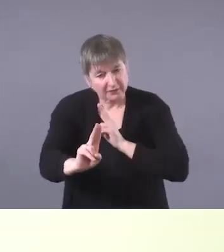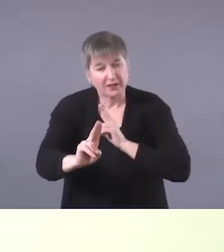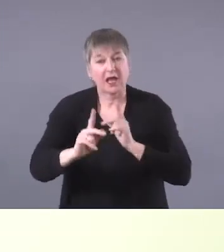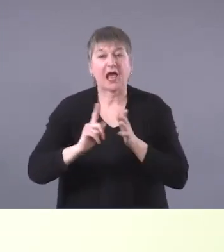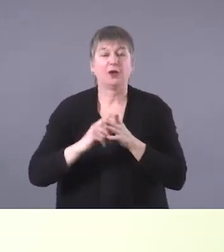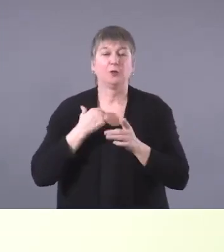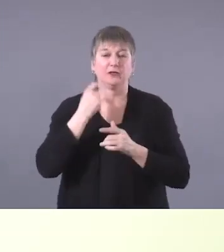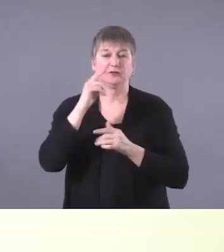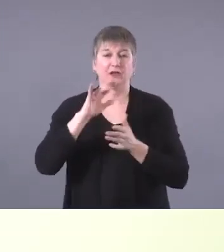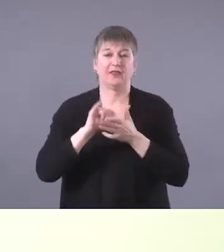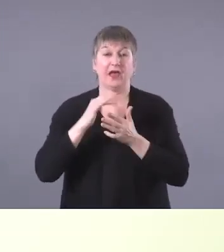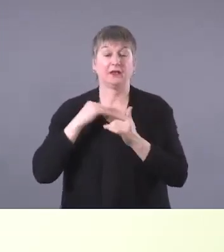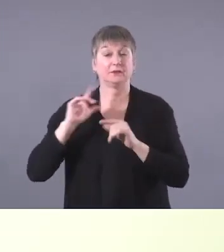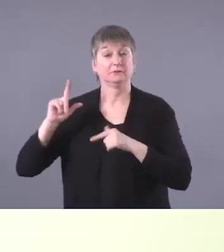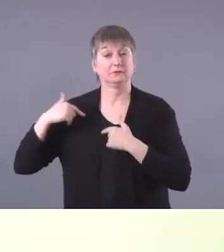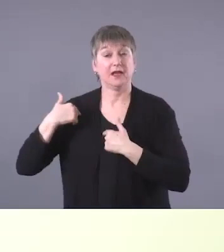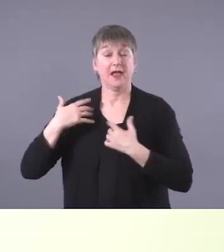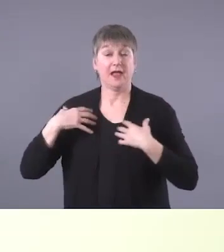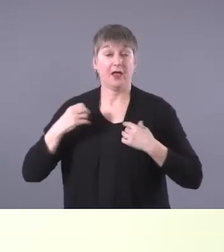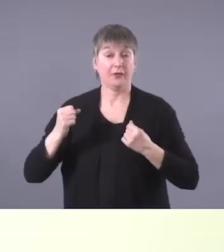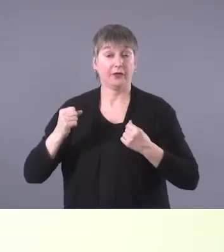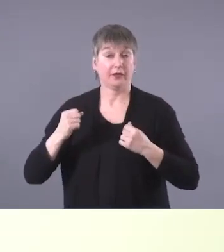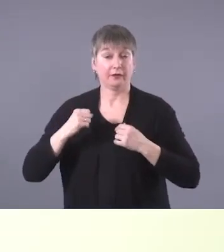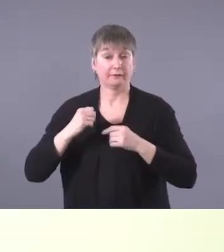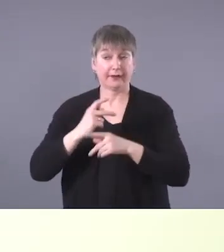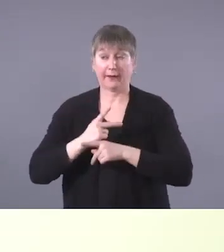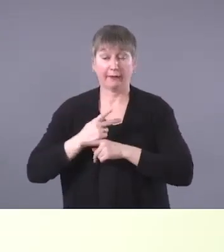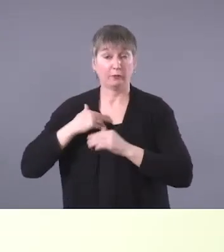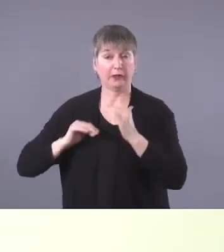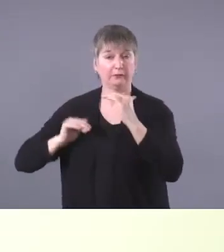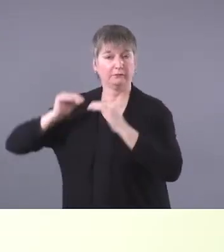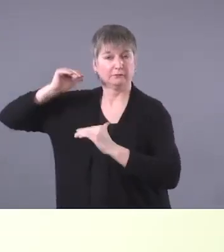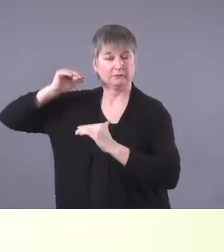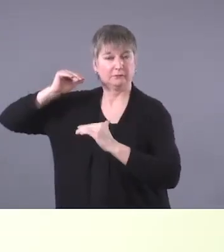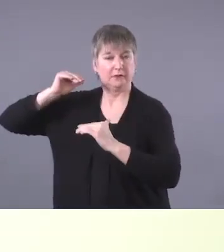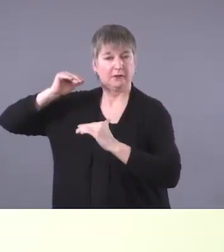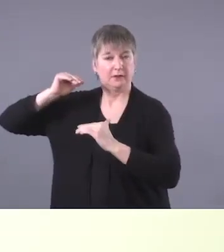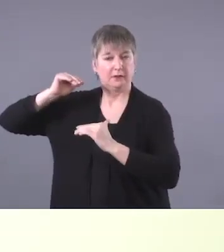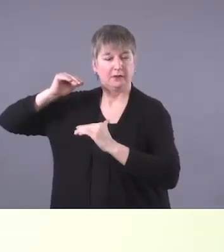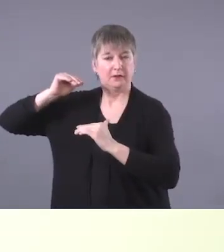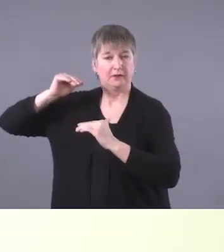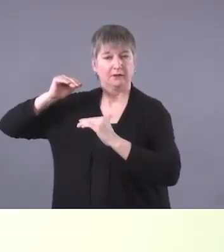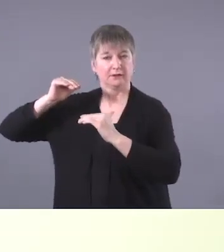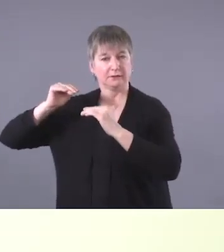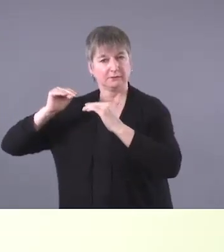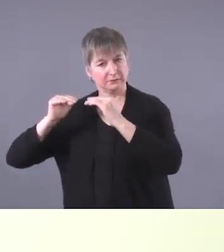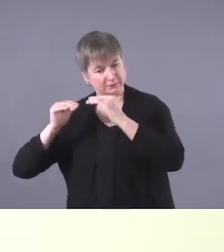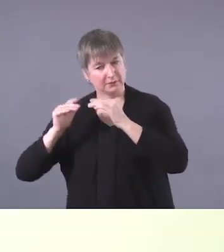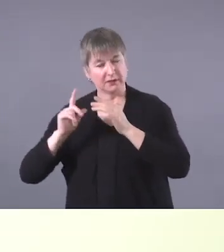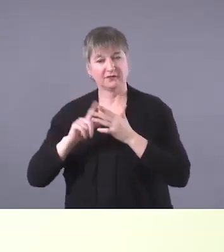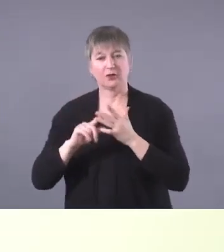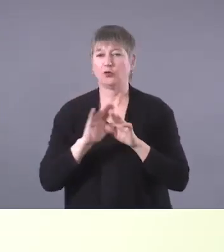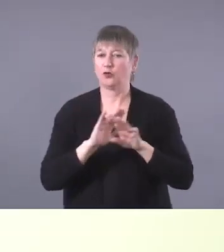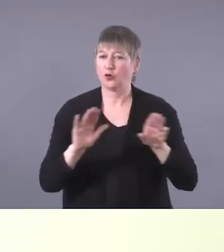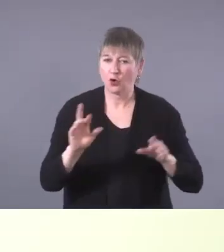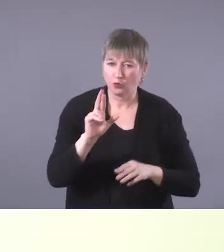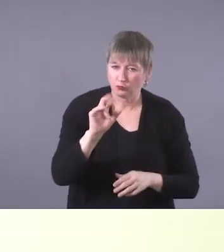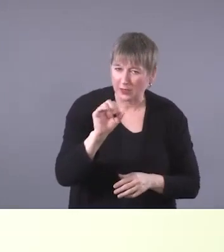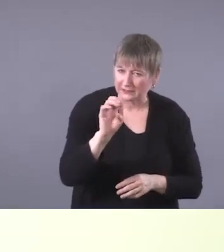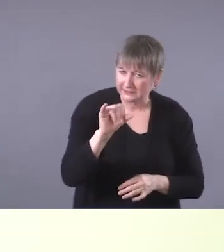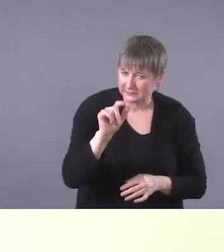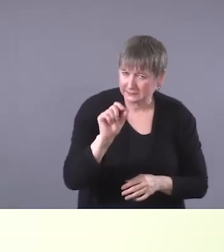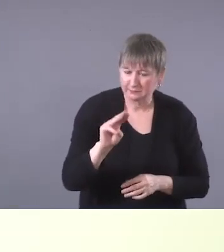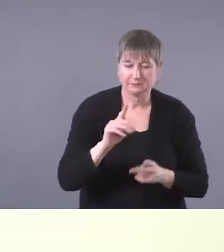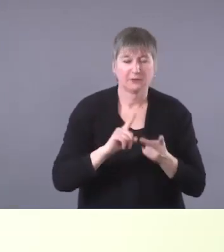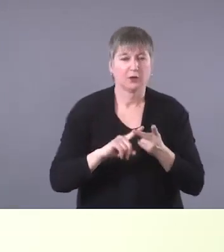inherent in the healthcare system. So it results in an environment free of racism and discrimination where people can